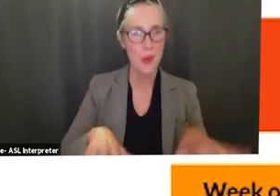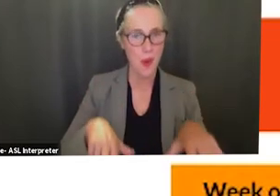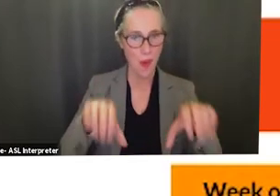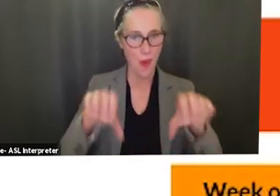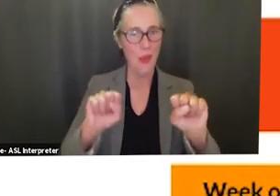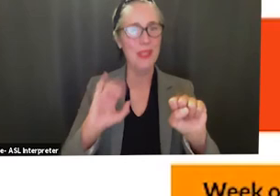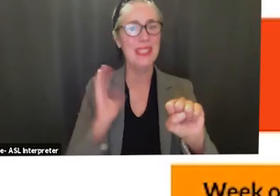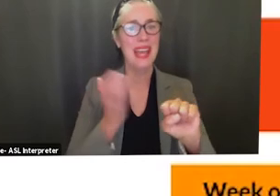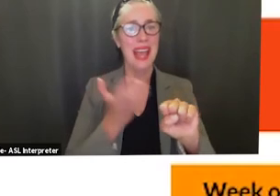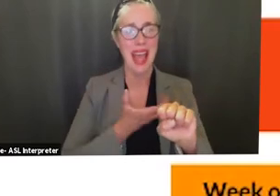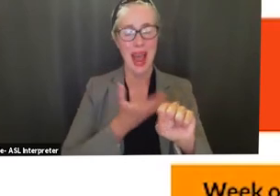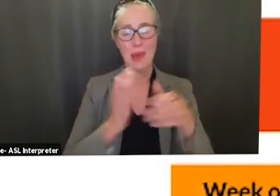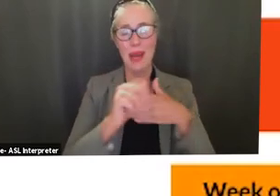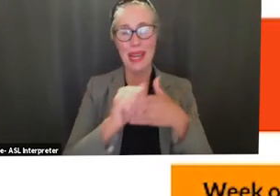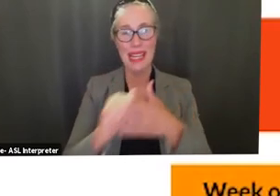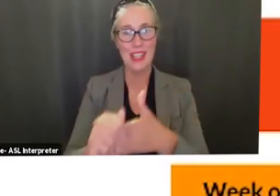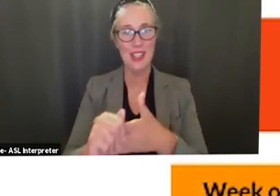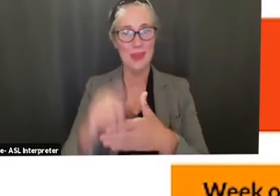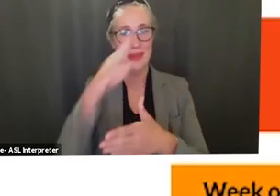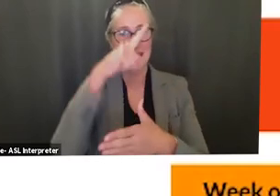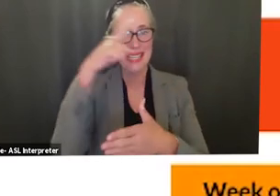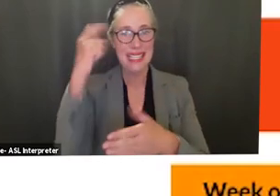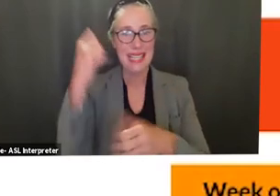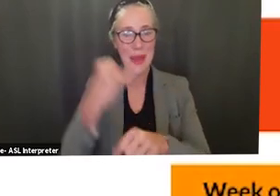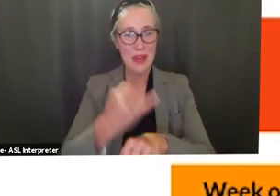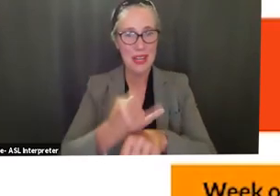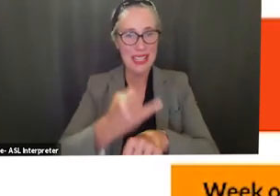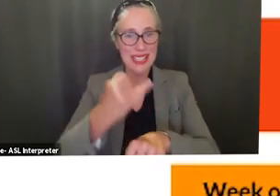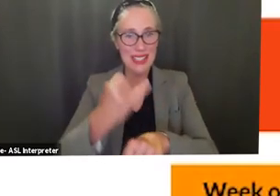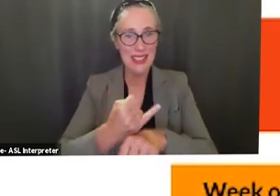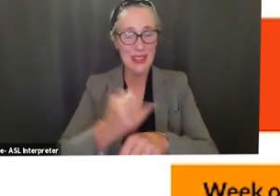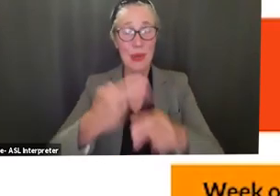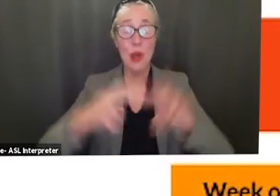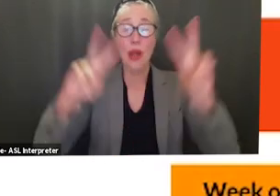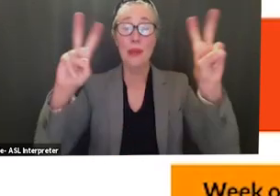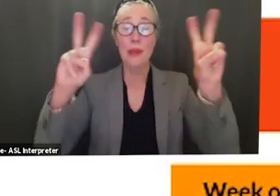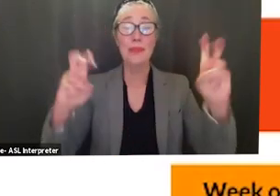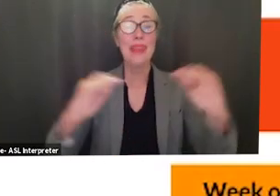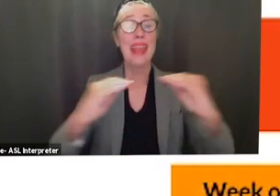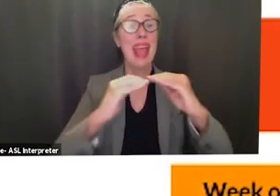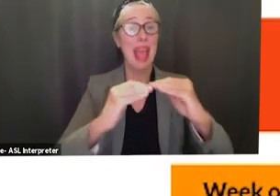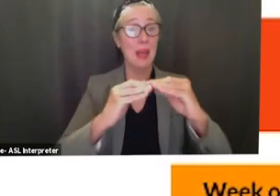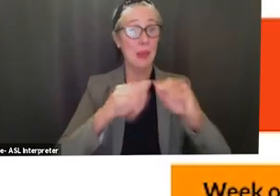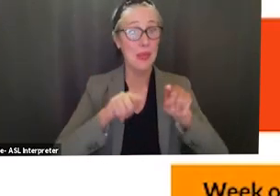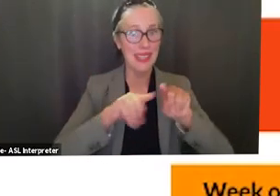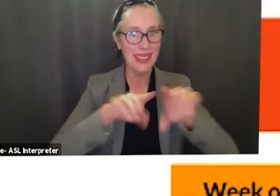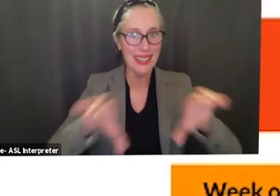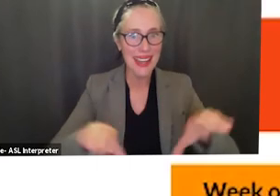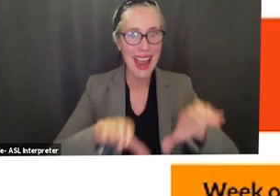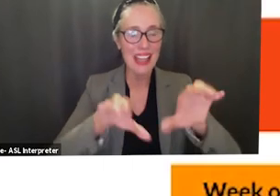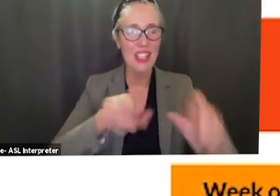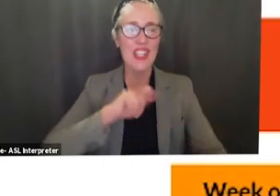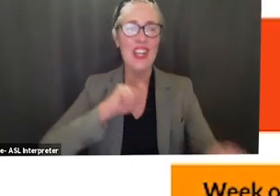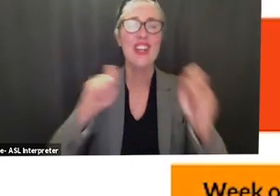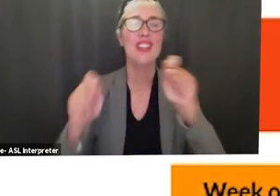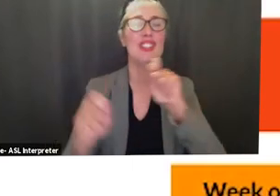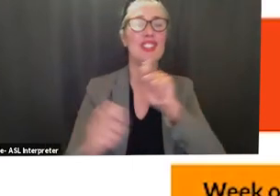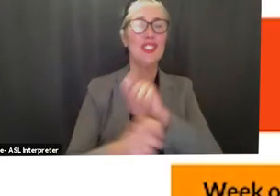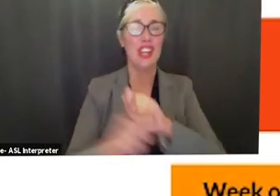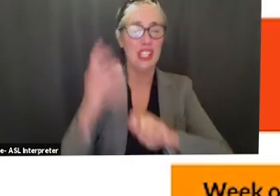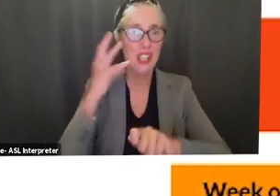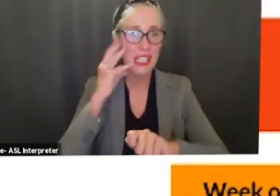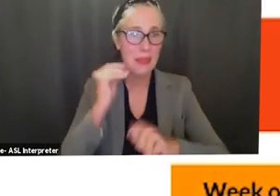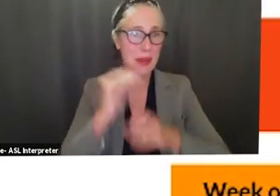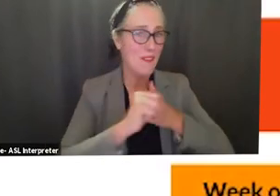summer institute equity in action transformational leadership our students our future